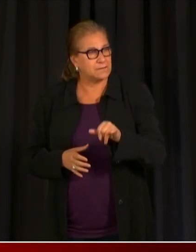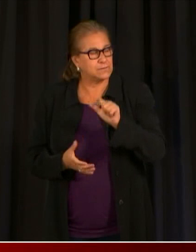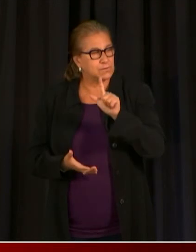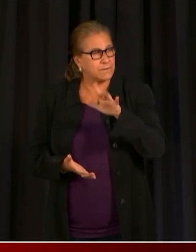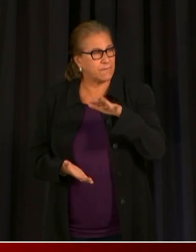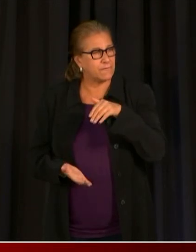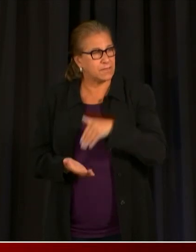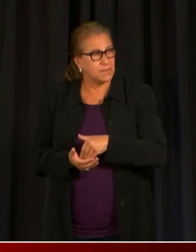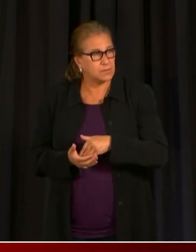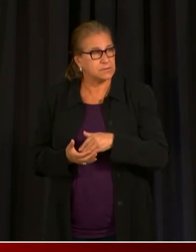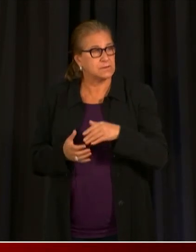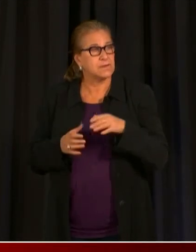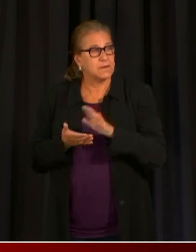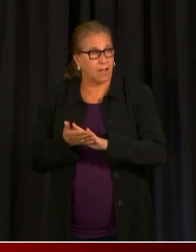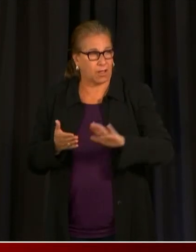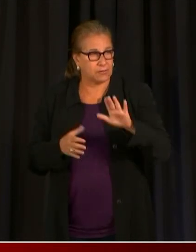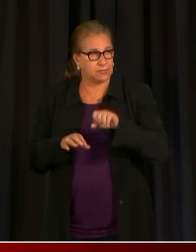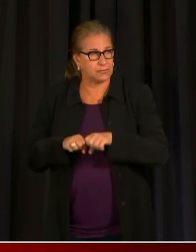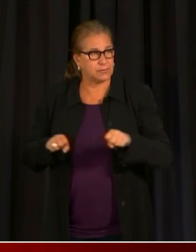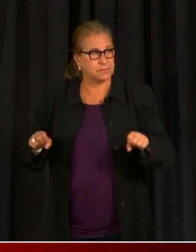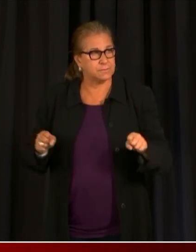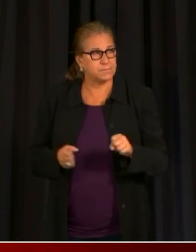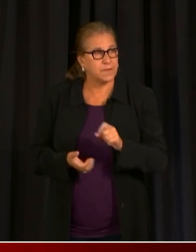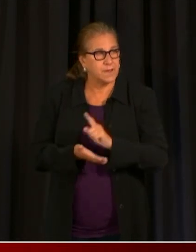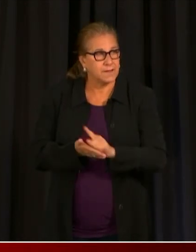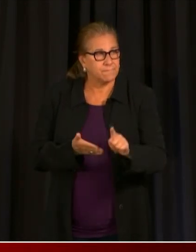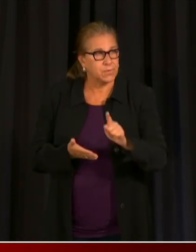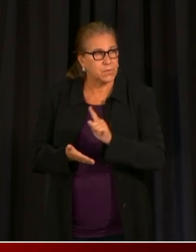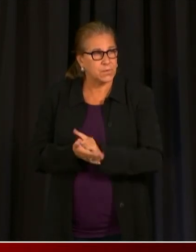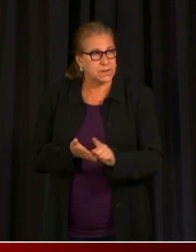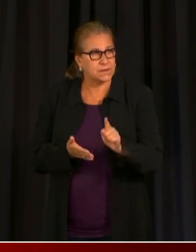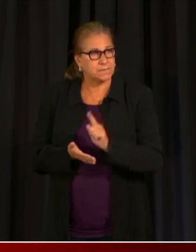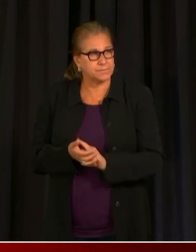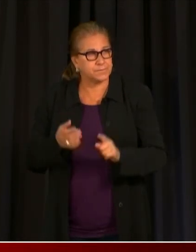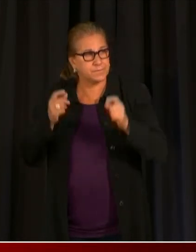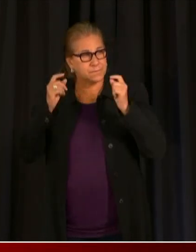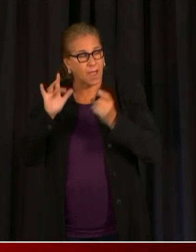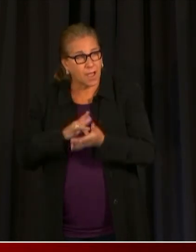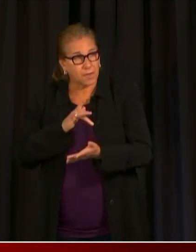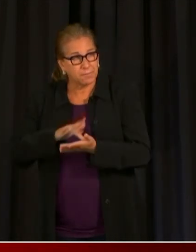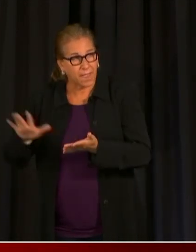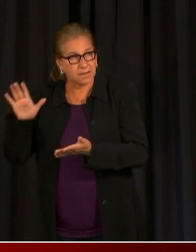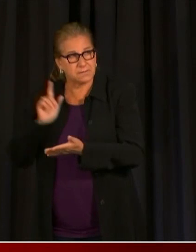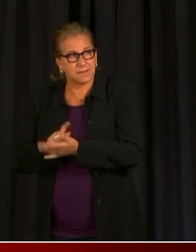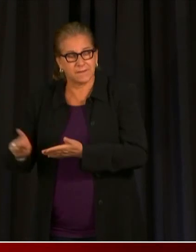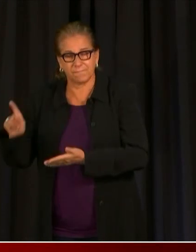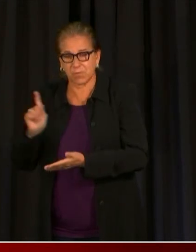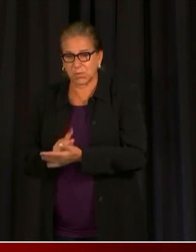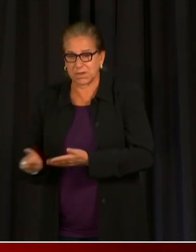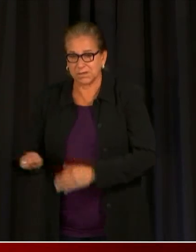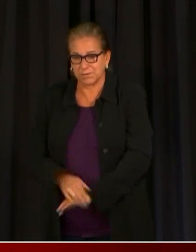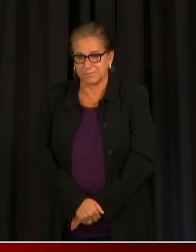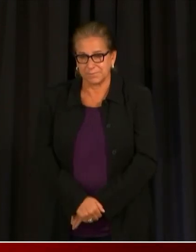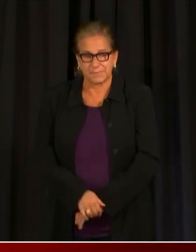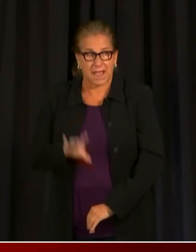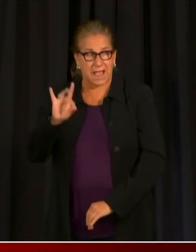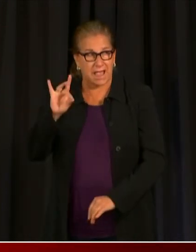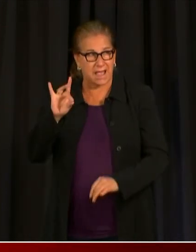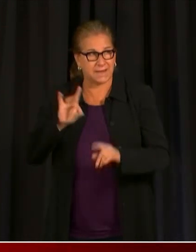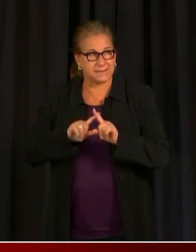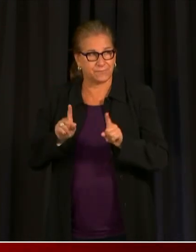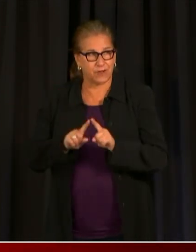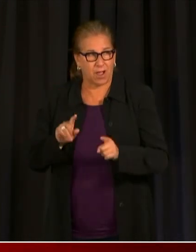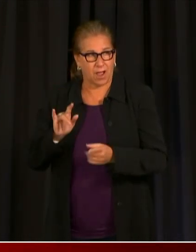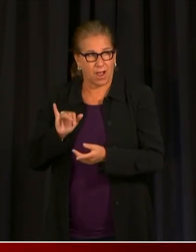and two students each week will win a $25,000 scholarship to any college. Eight